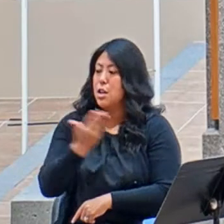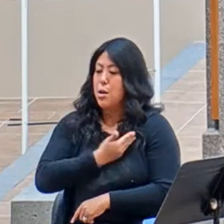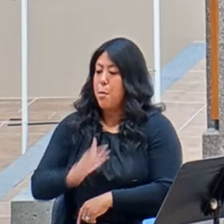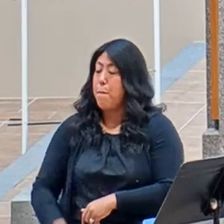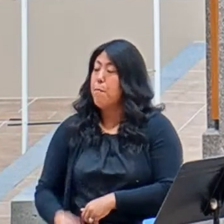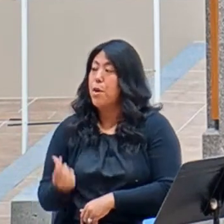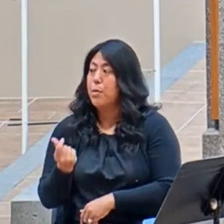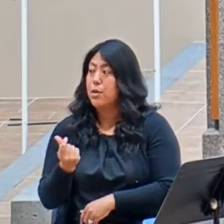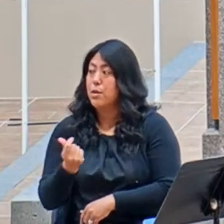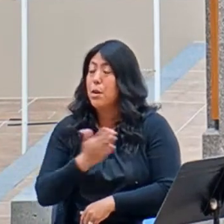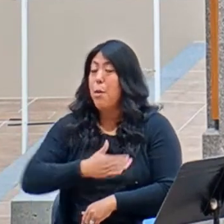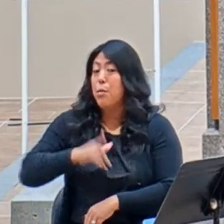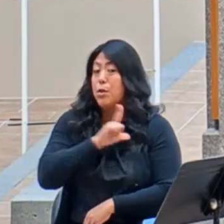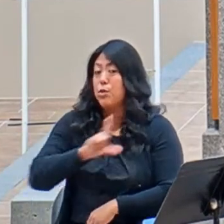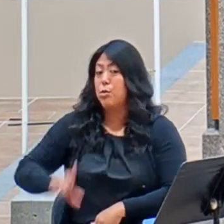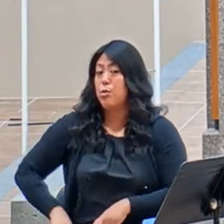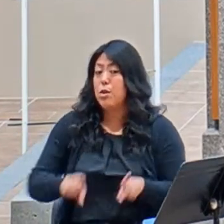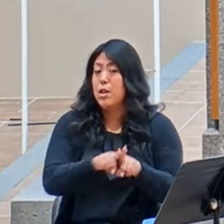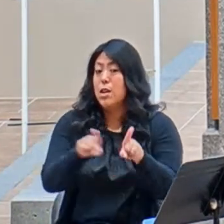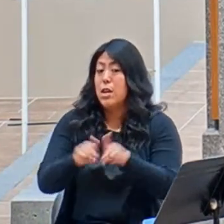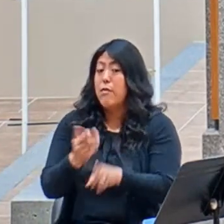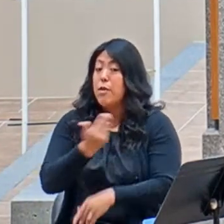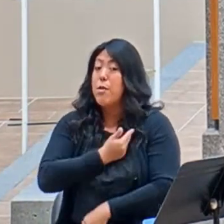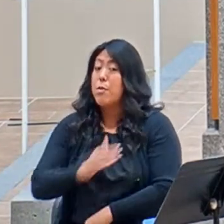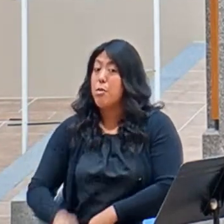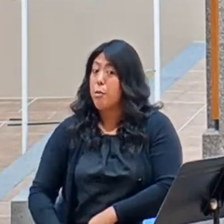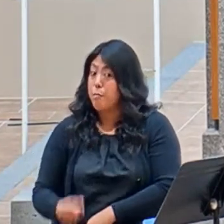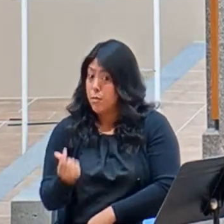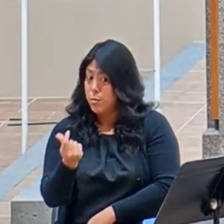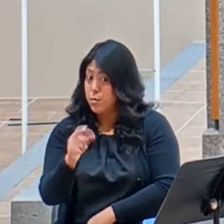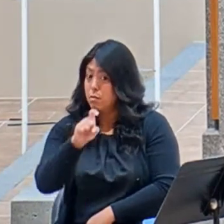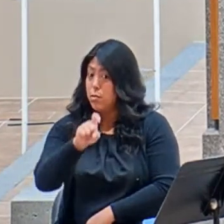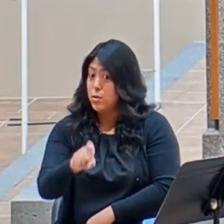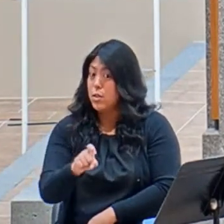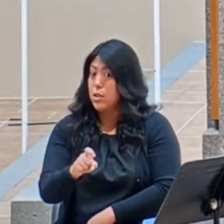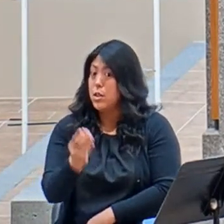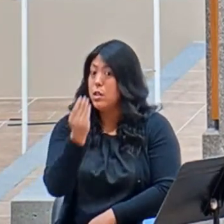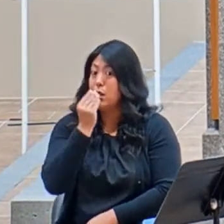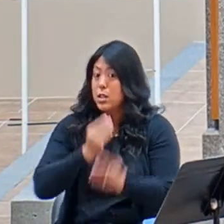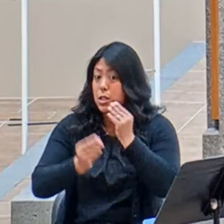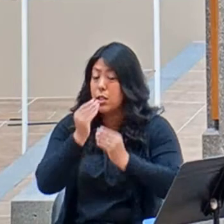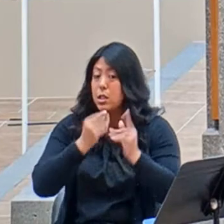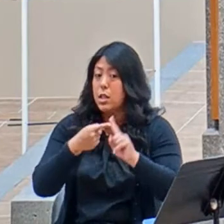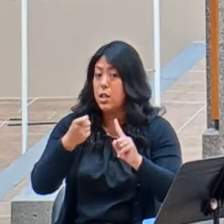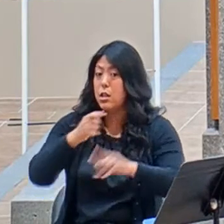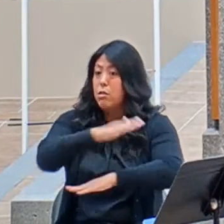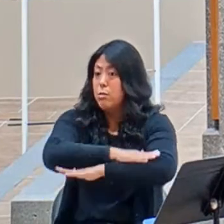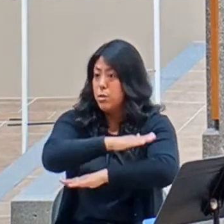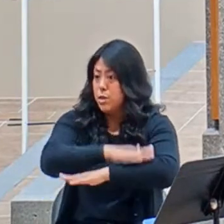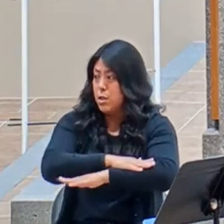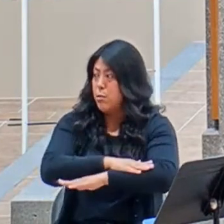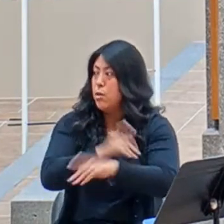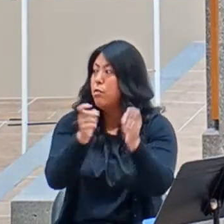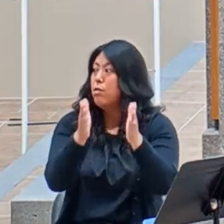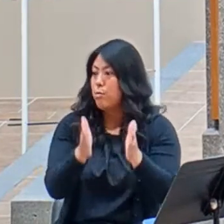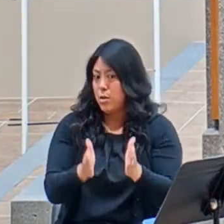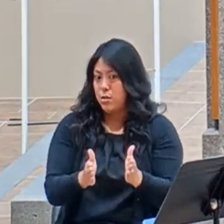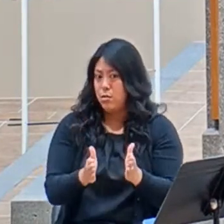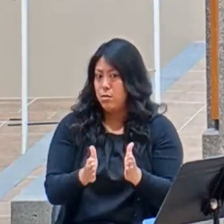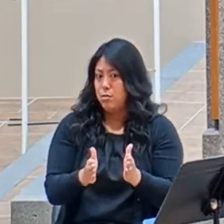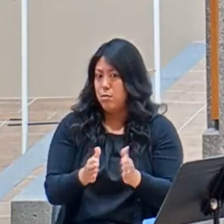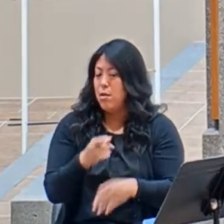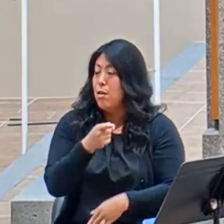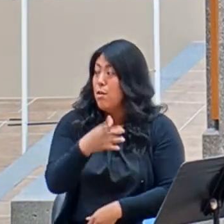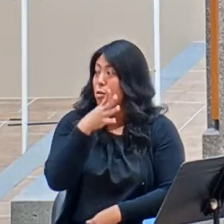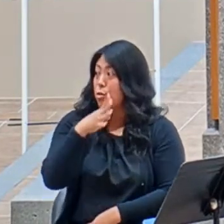Lord, for even the puppies eat the scraps that fall from the table of their masters. She's showing